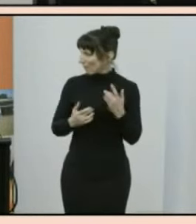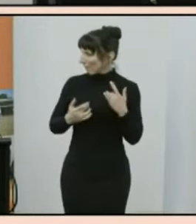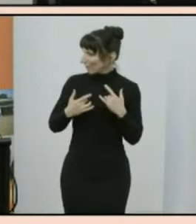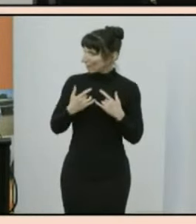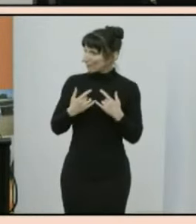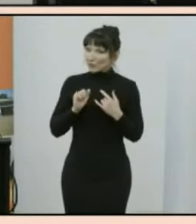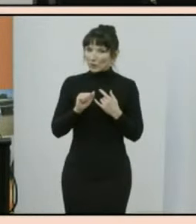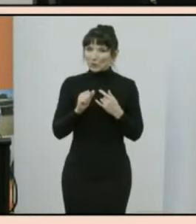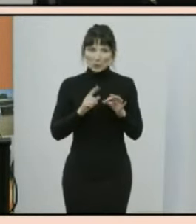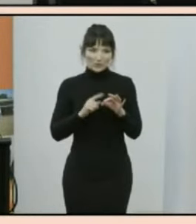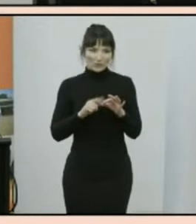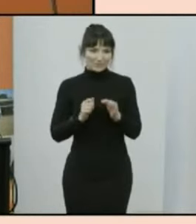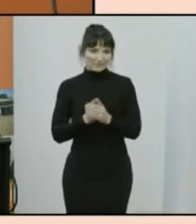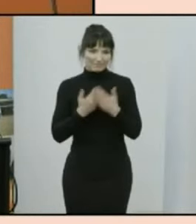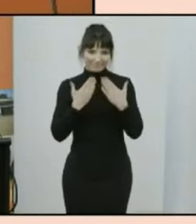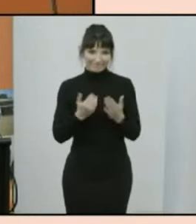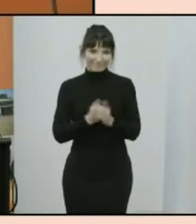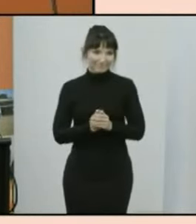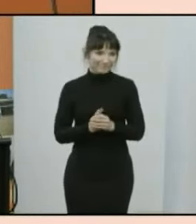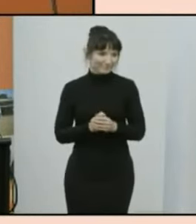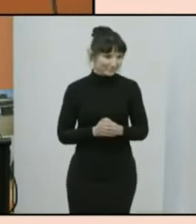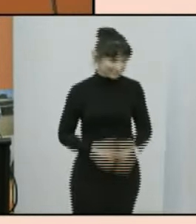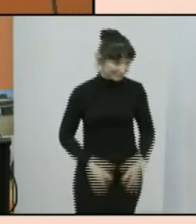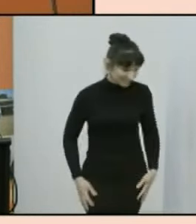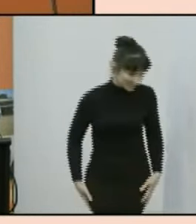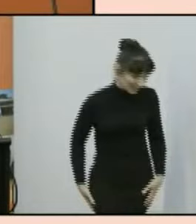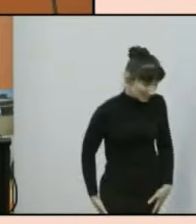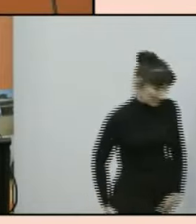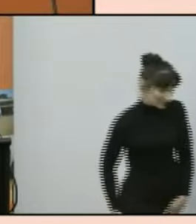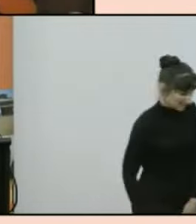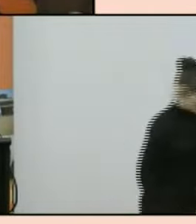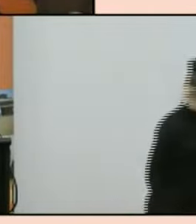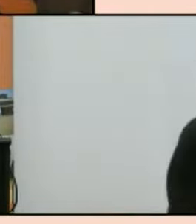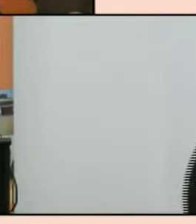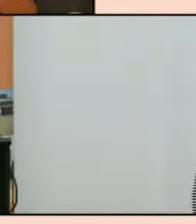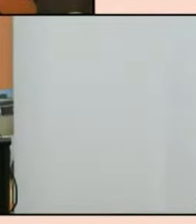taking your questions thank you thank